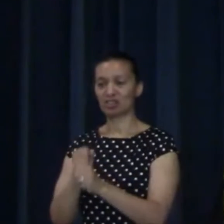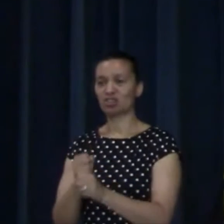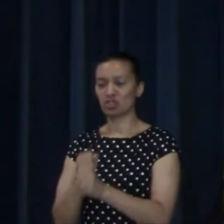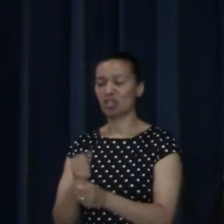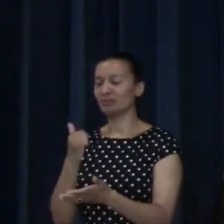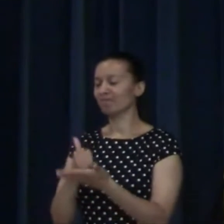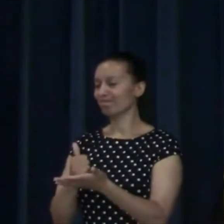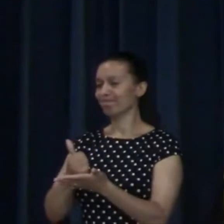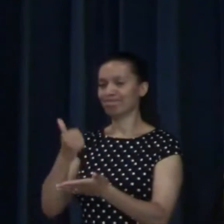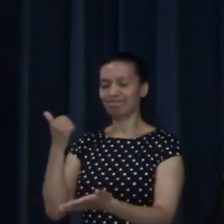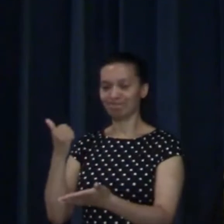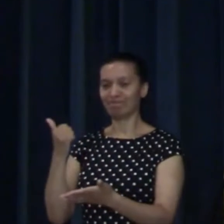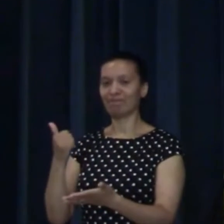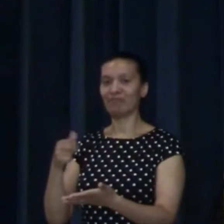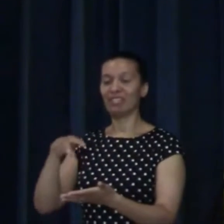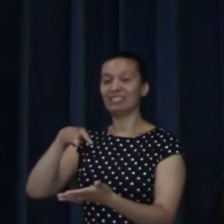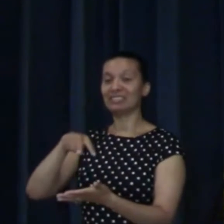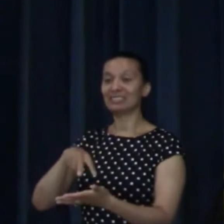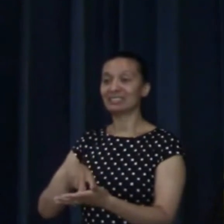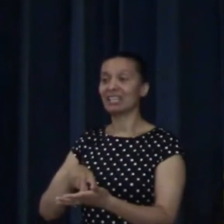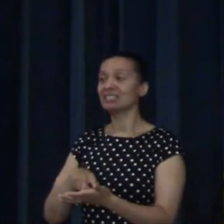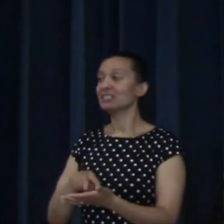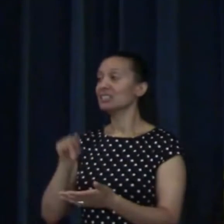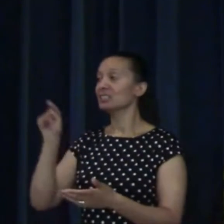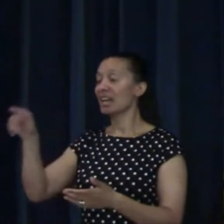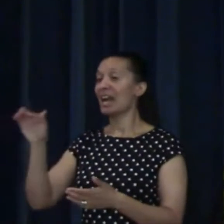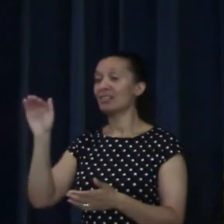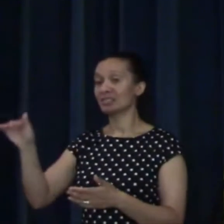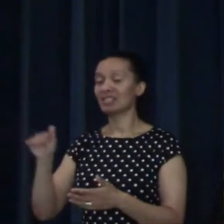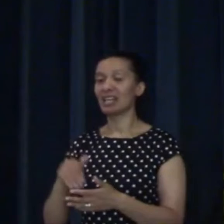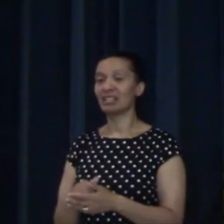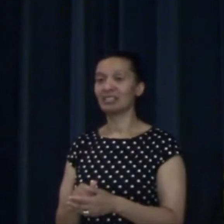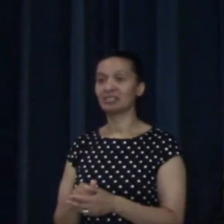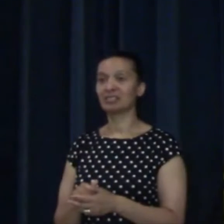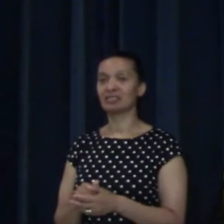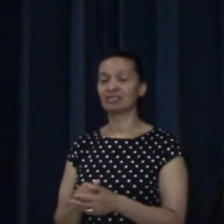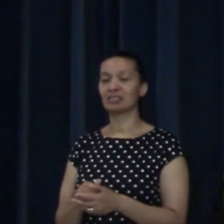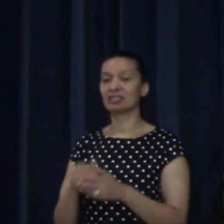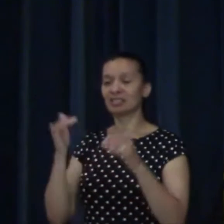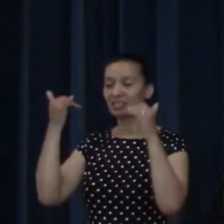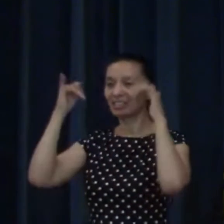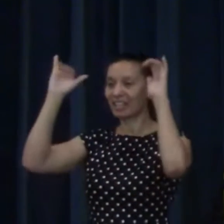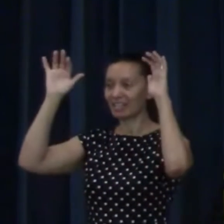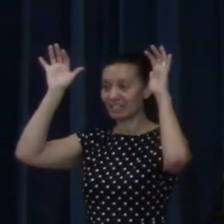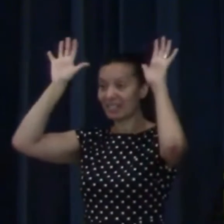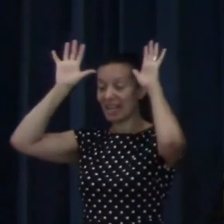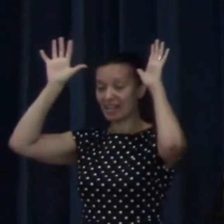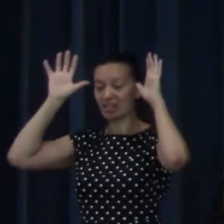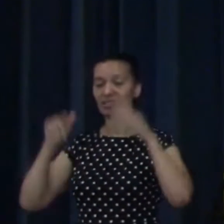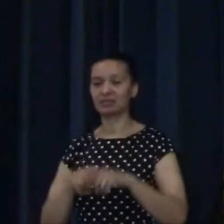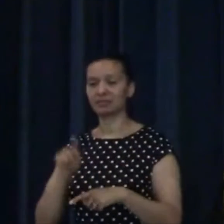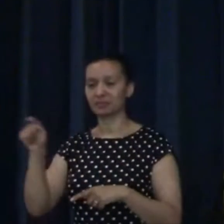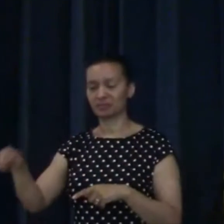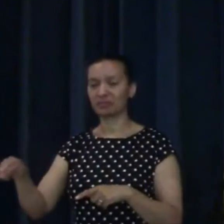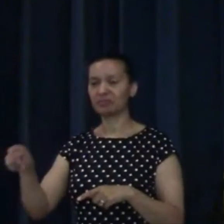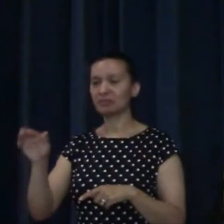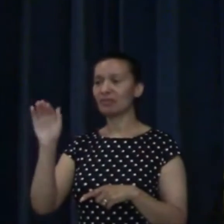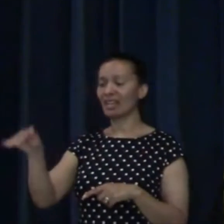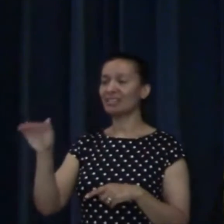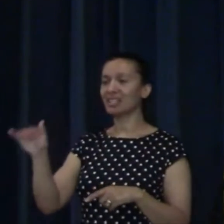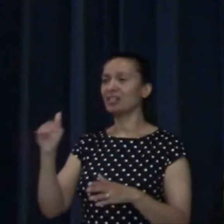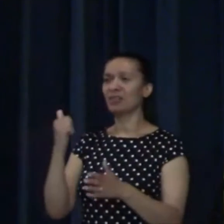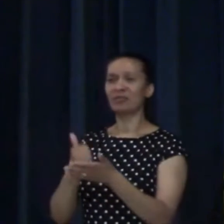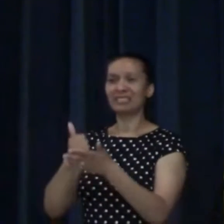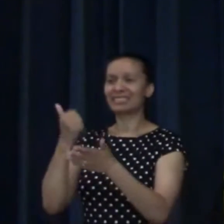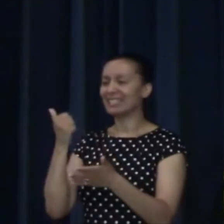brilliant at standing outside. When we go and do the bar setting, I'm not going to name people because I don't want to embarrass them. But